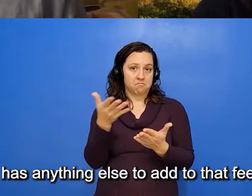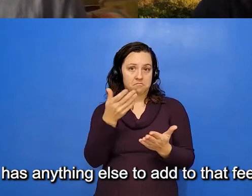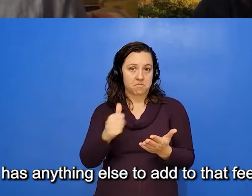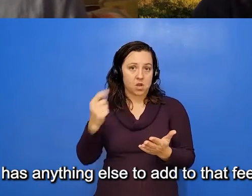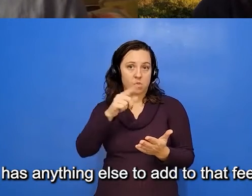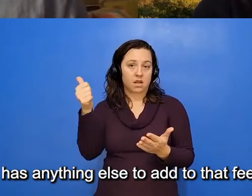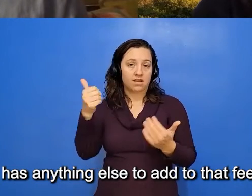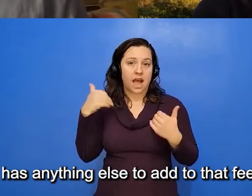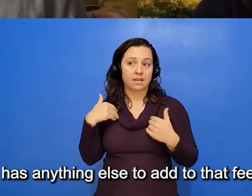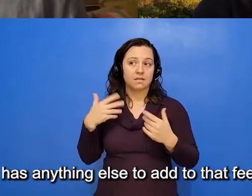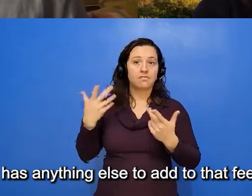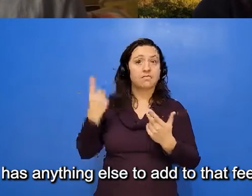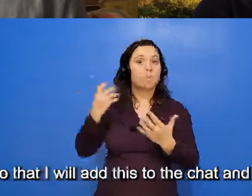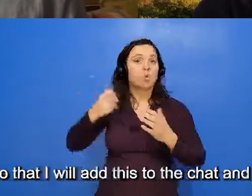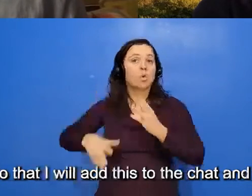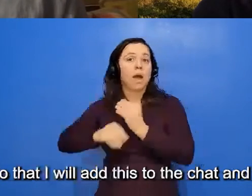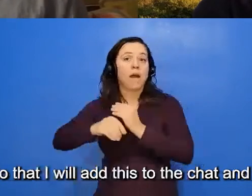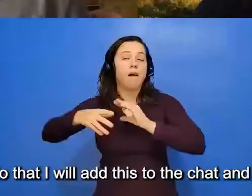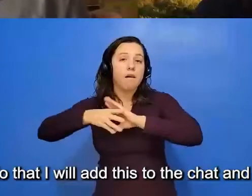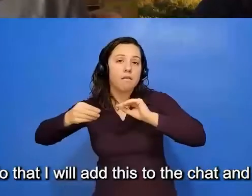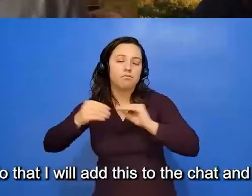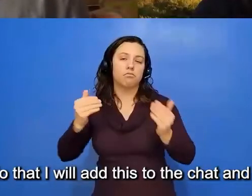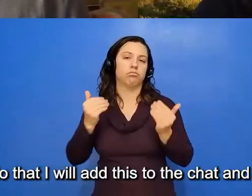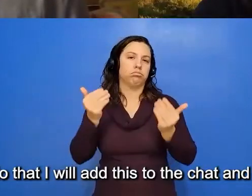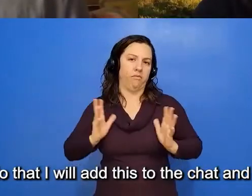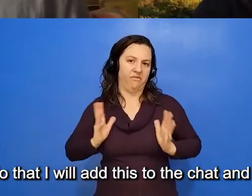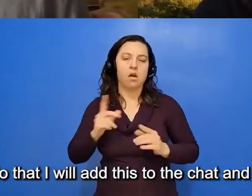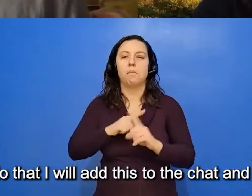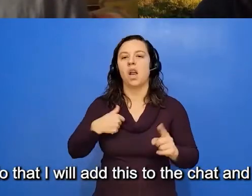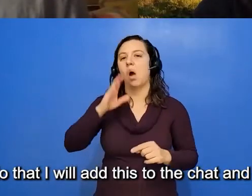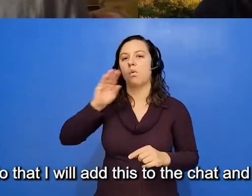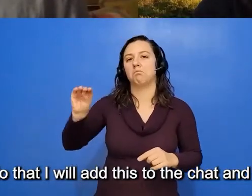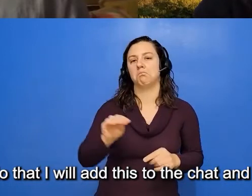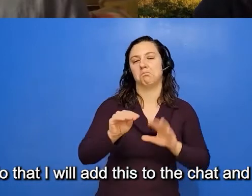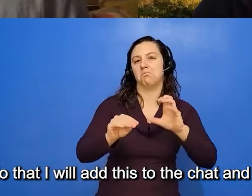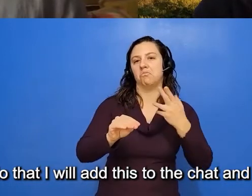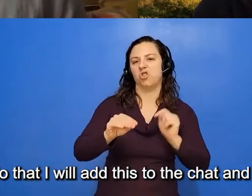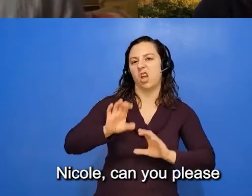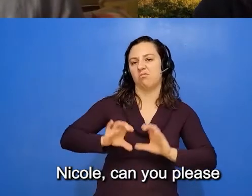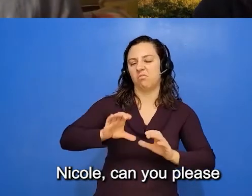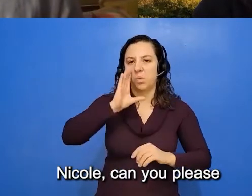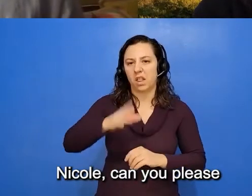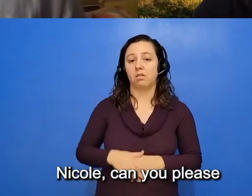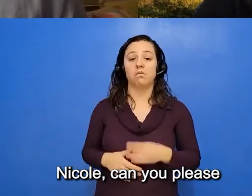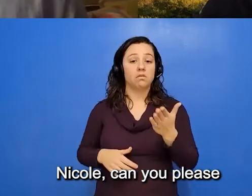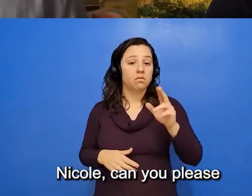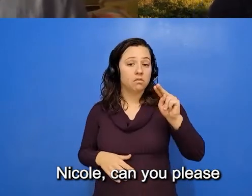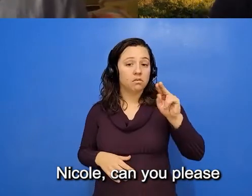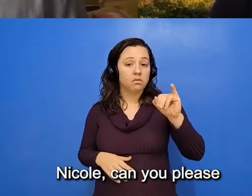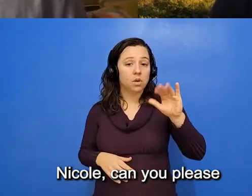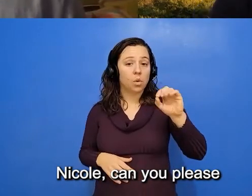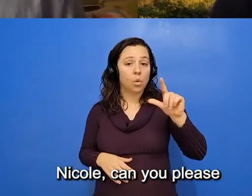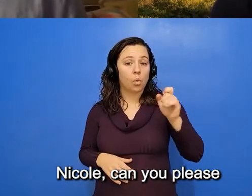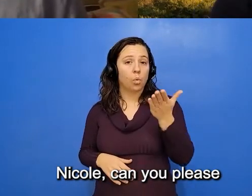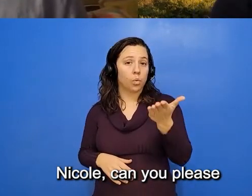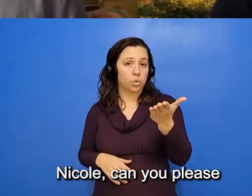to add to that, feel free to do that. But I will add this to the chat. And then, Nicole, can you